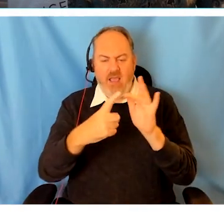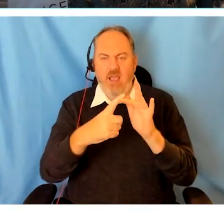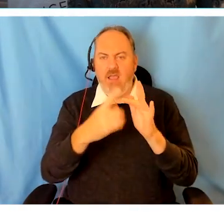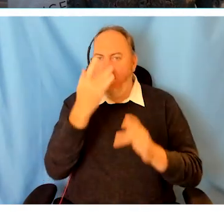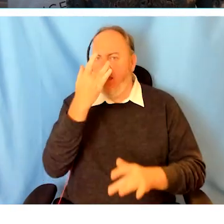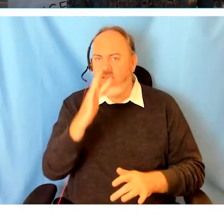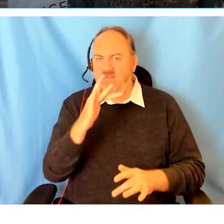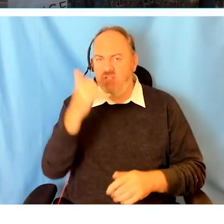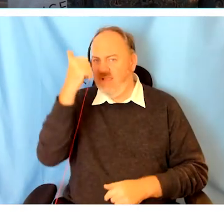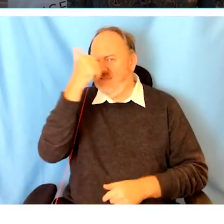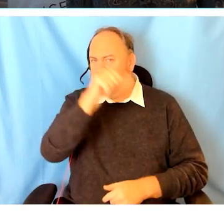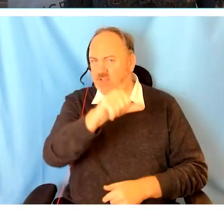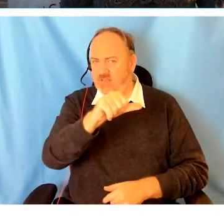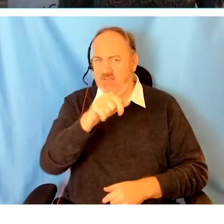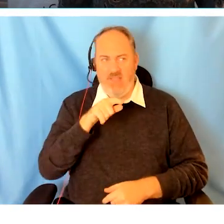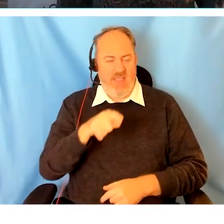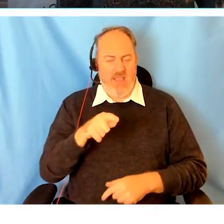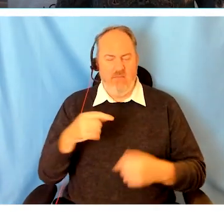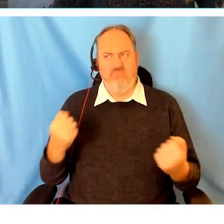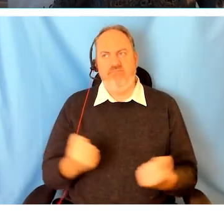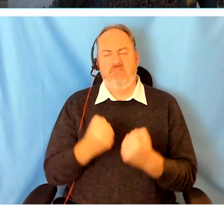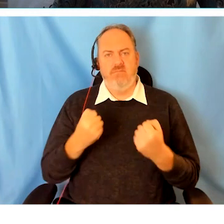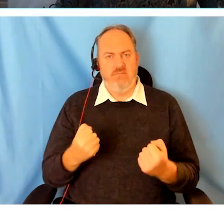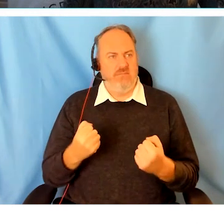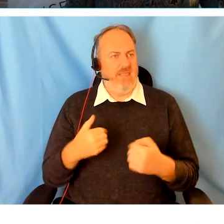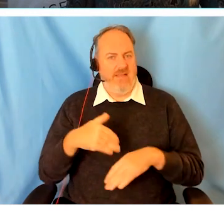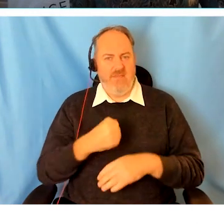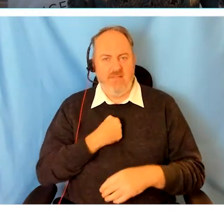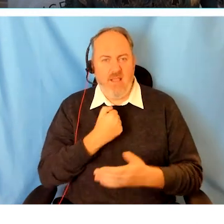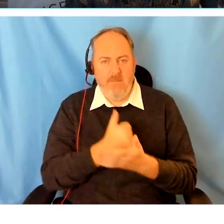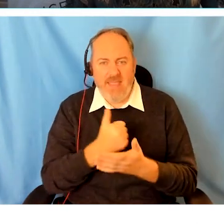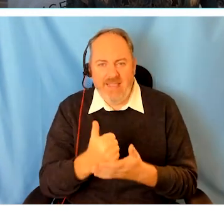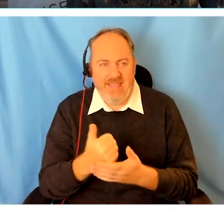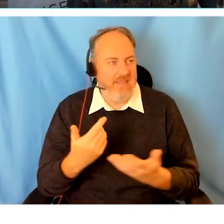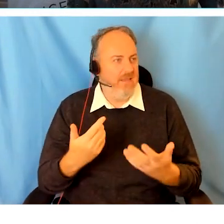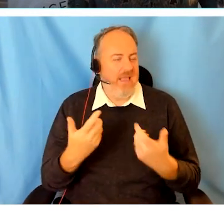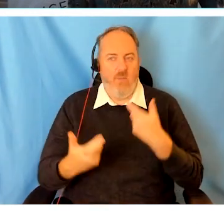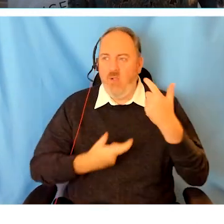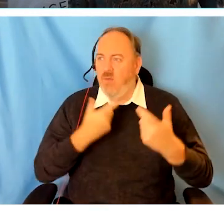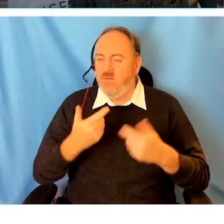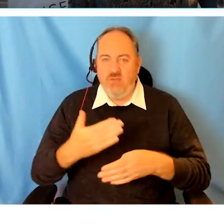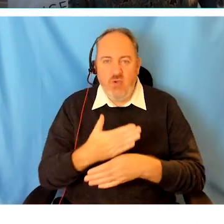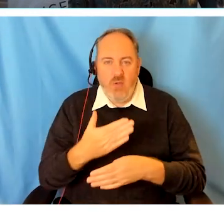And this is happening across sectors, how we bank, job search and socialise.